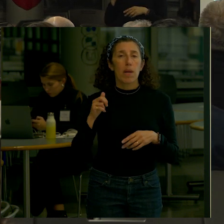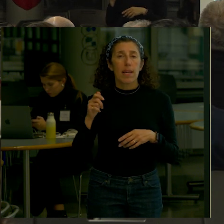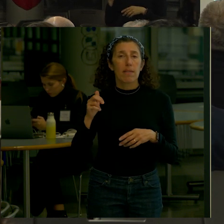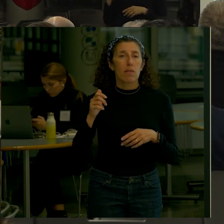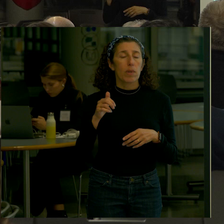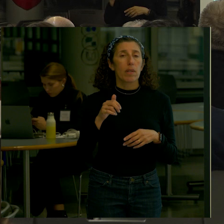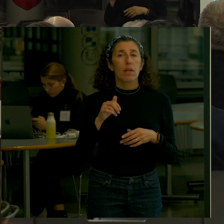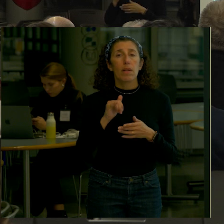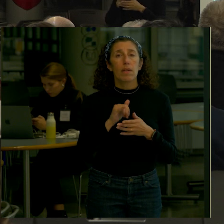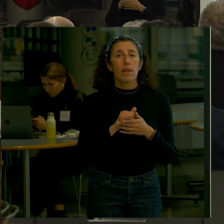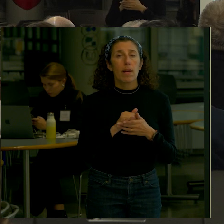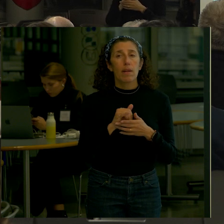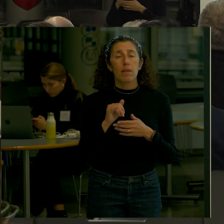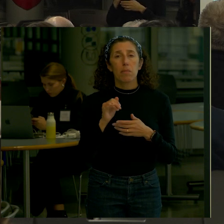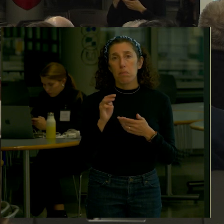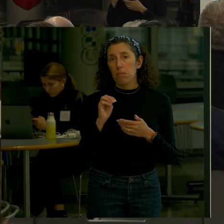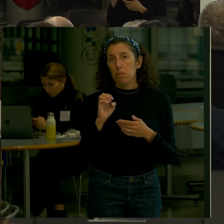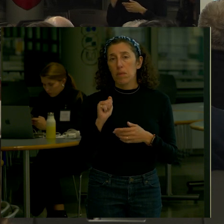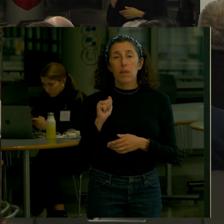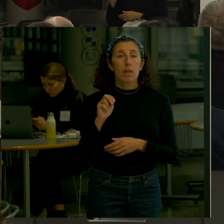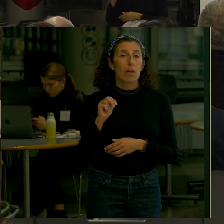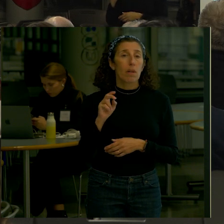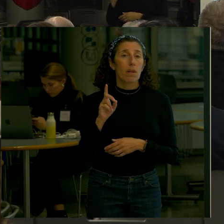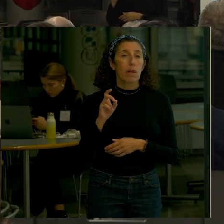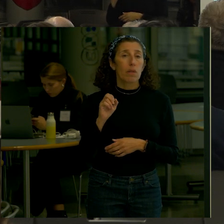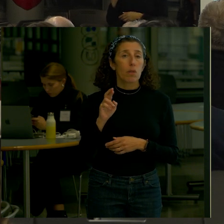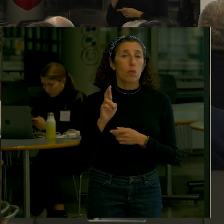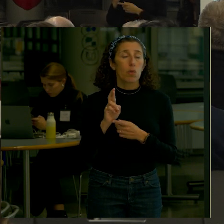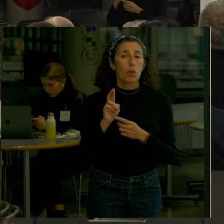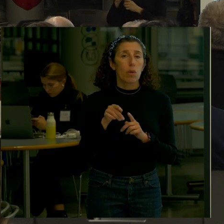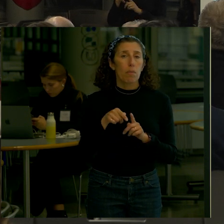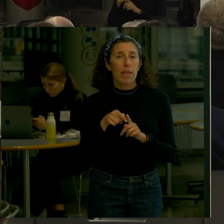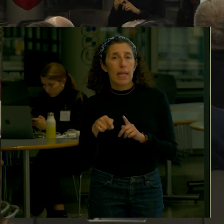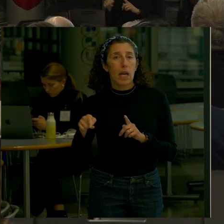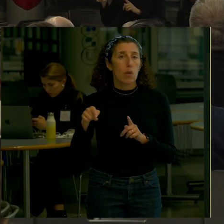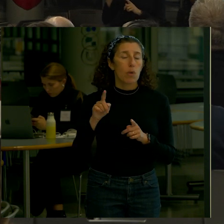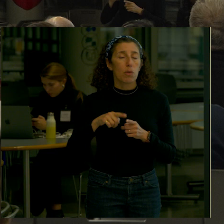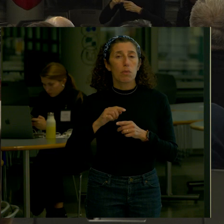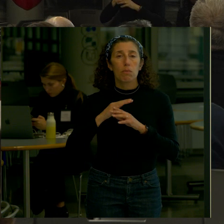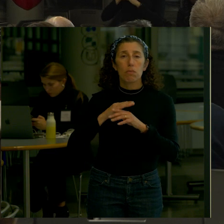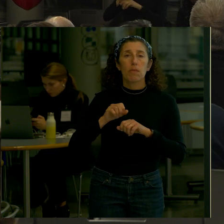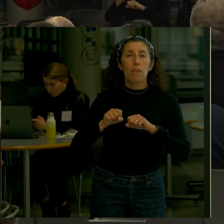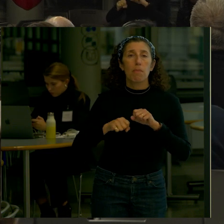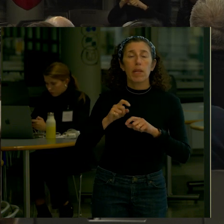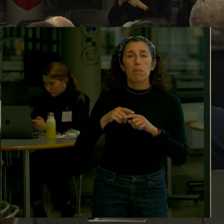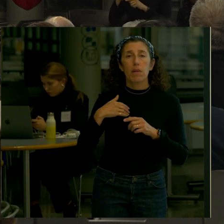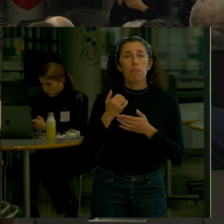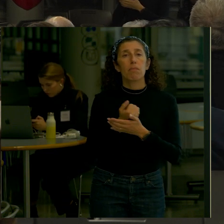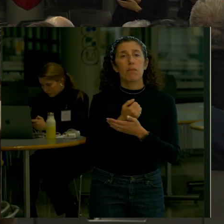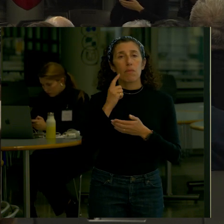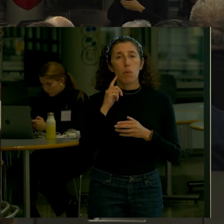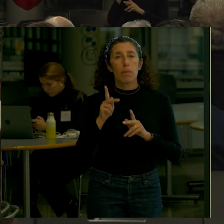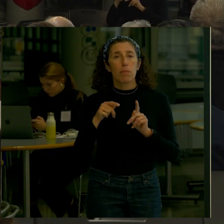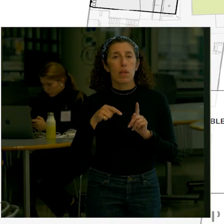introducing the meander Was to really discourage bicycles from going up there So you'll still have the Esplanade path all the way